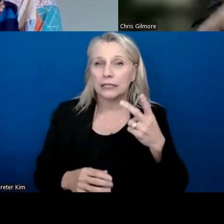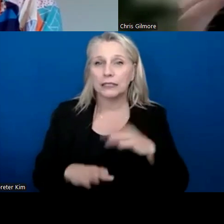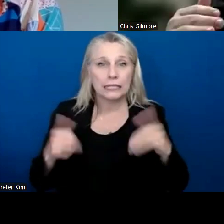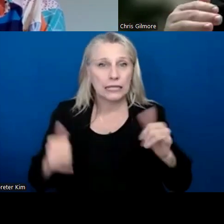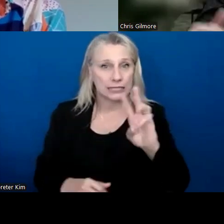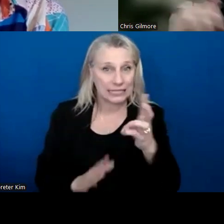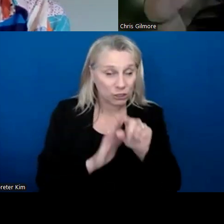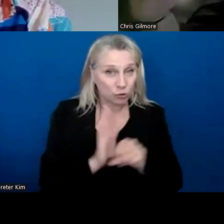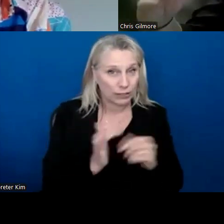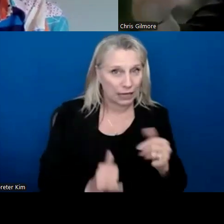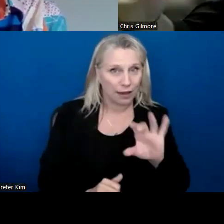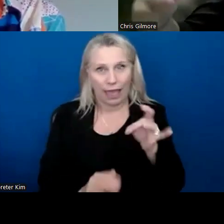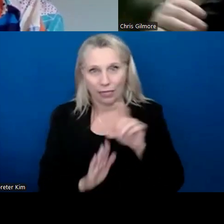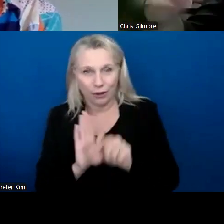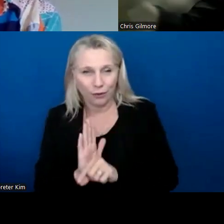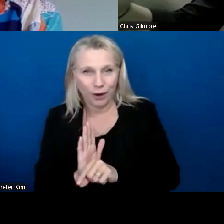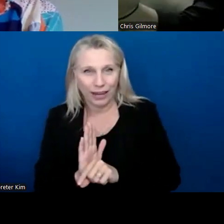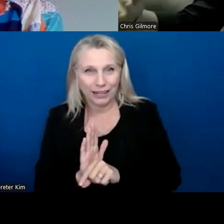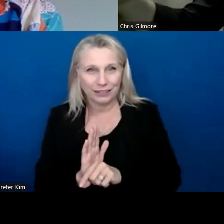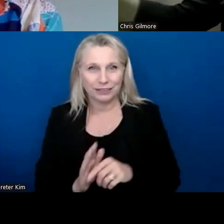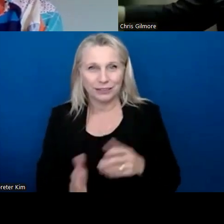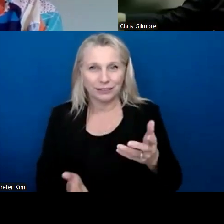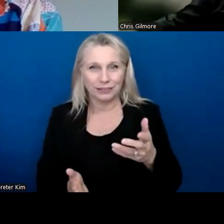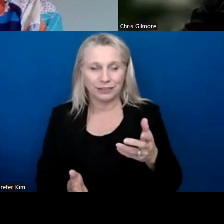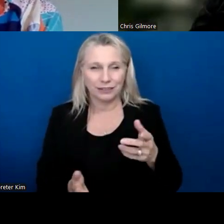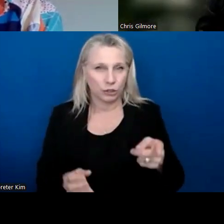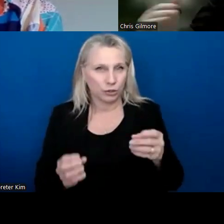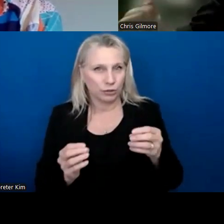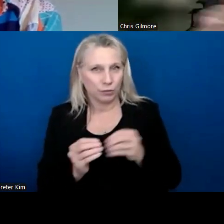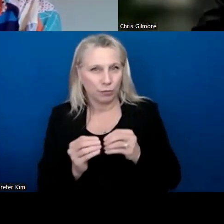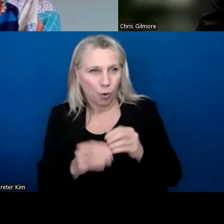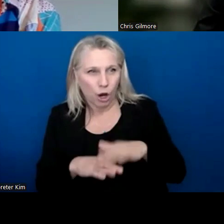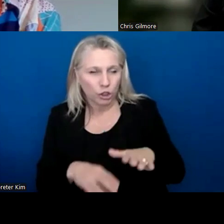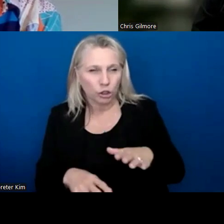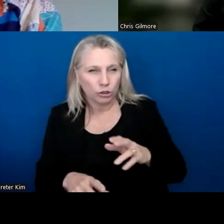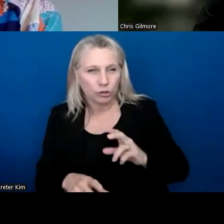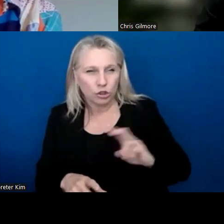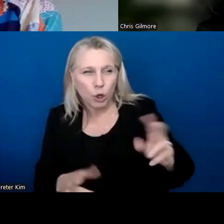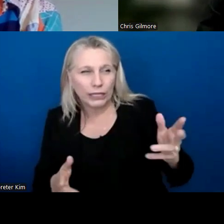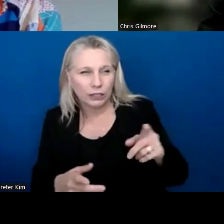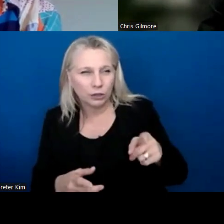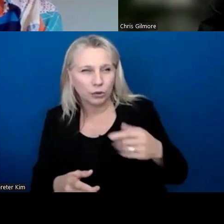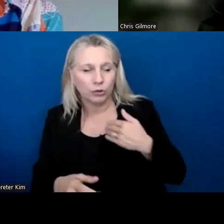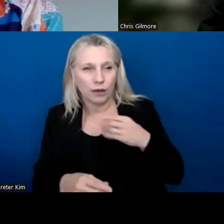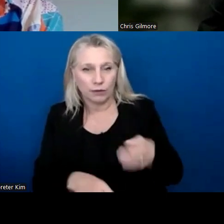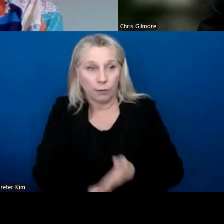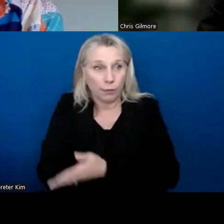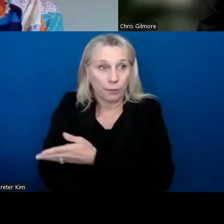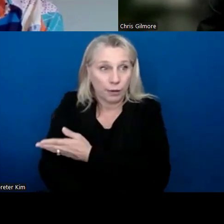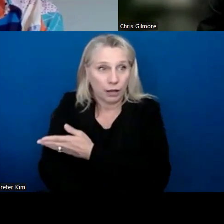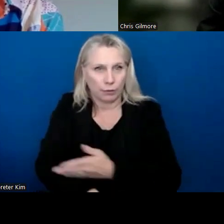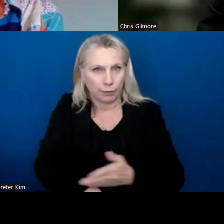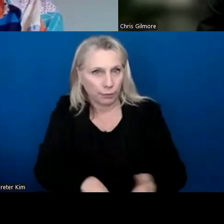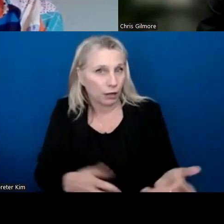graders and eighth graders. Have you, are you further along the journey? Have you regressed, um, those kinds of things? So